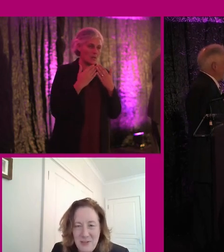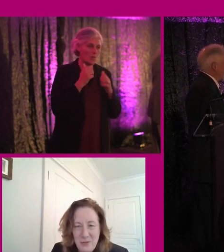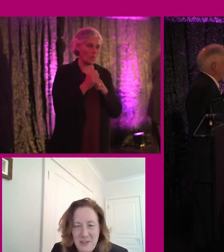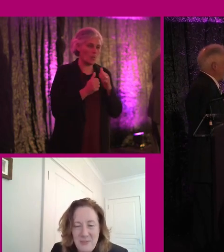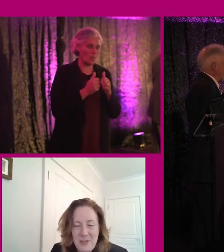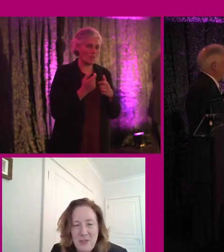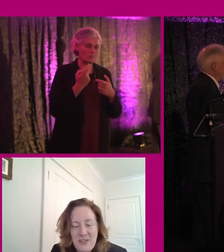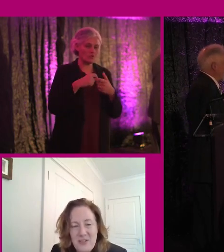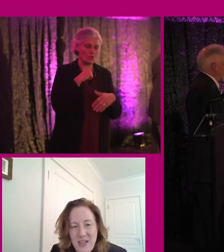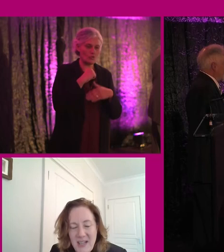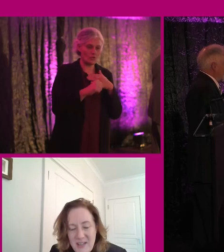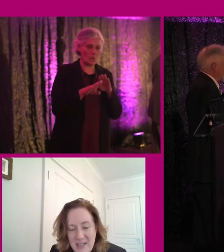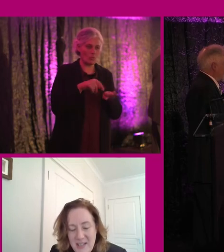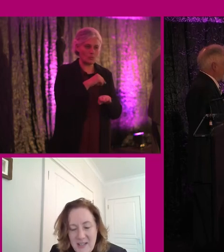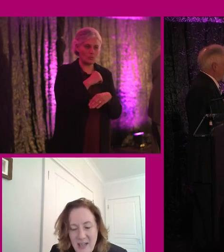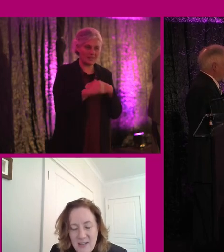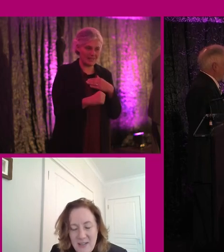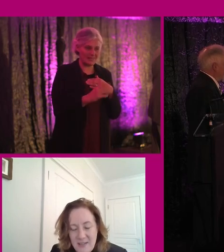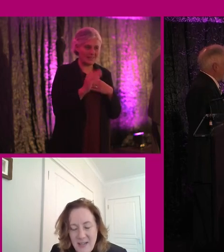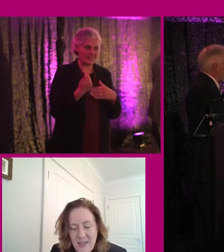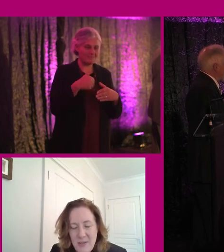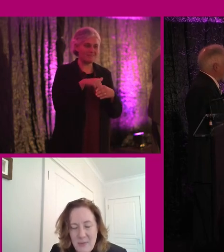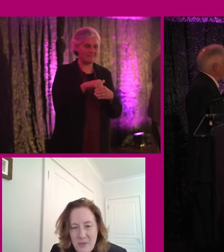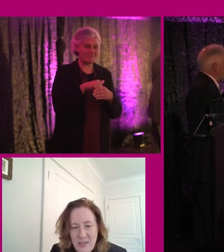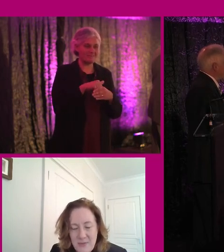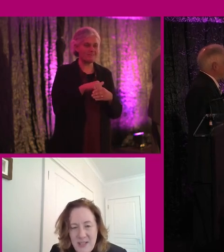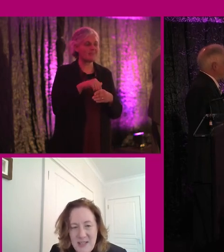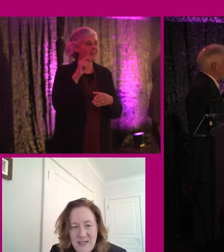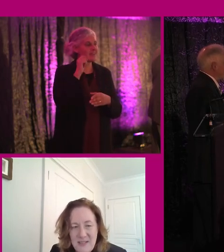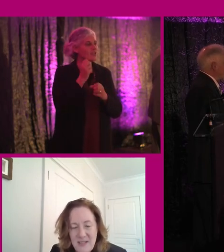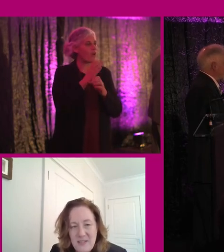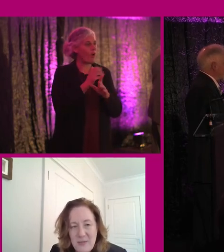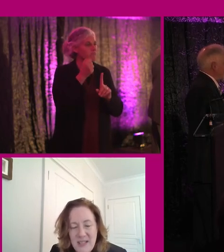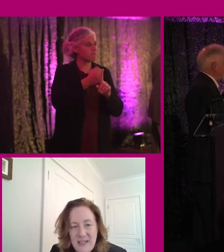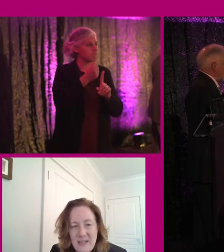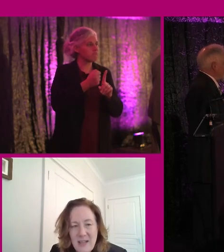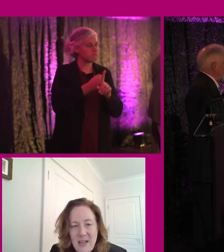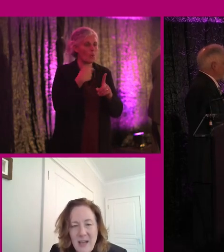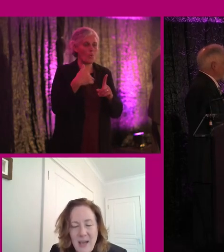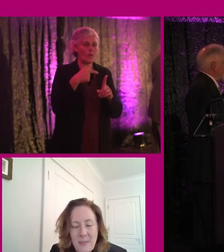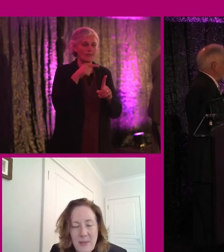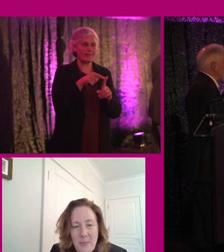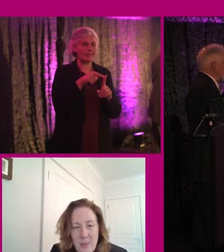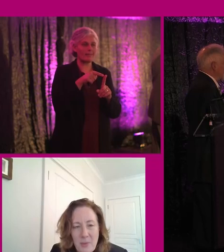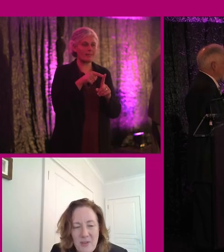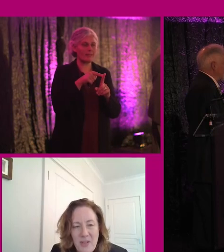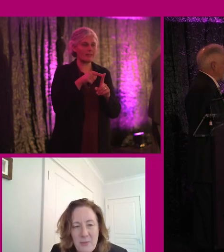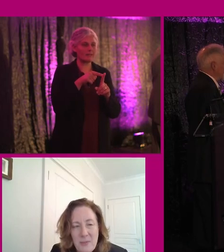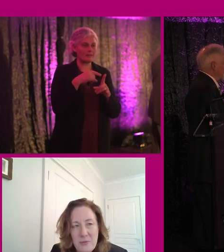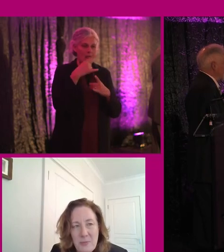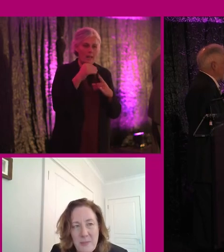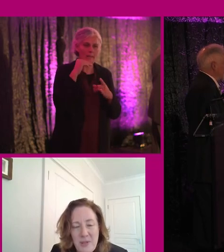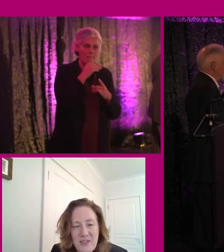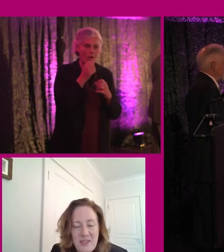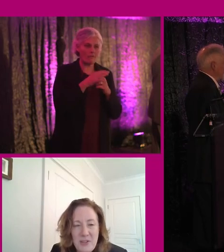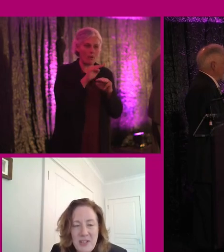enabling me to join with you guys today. I think, Caroline, and I think we would all advocate for this, it's a really important thing